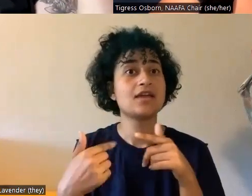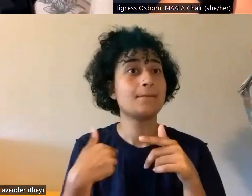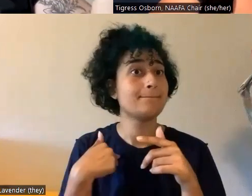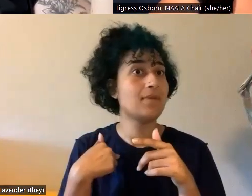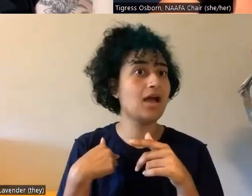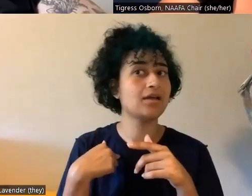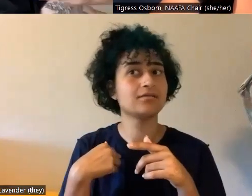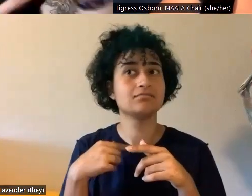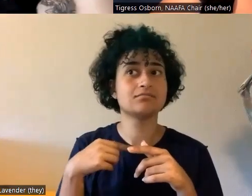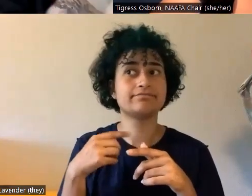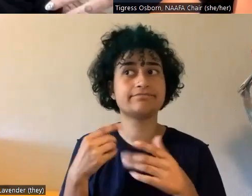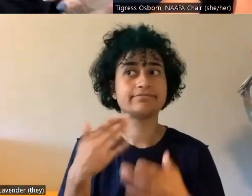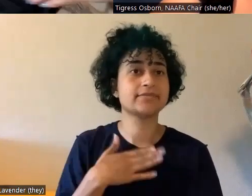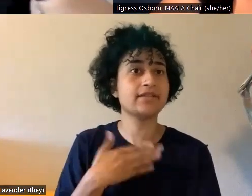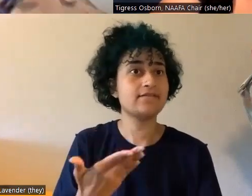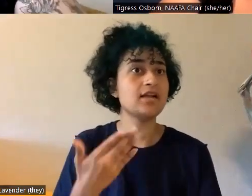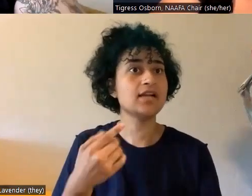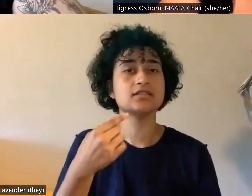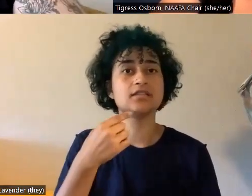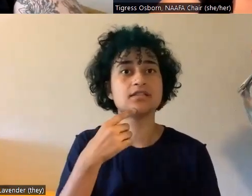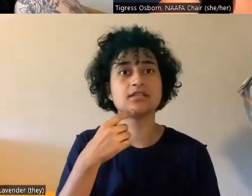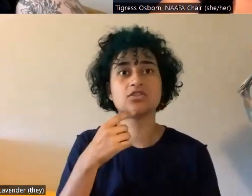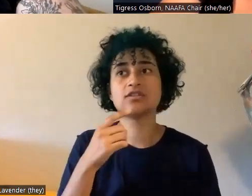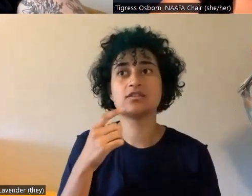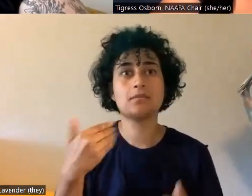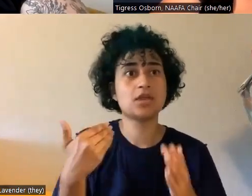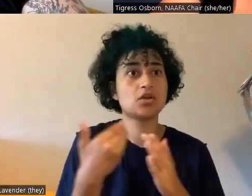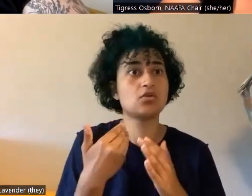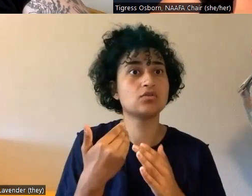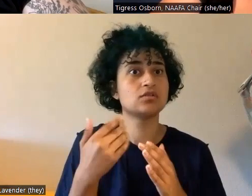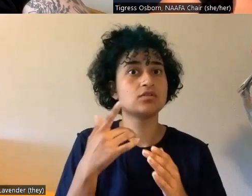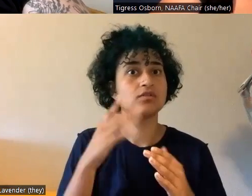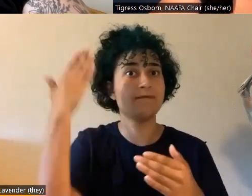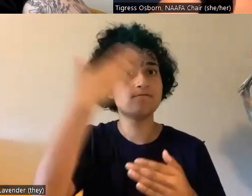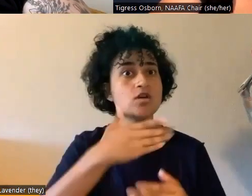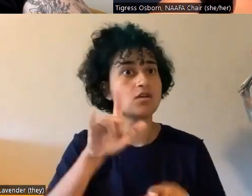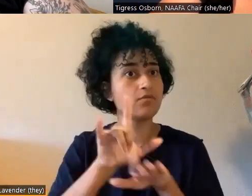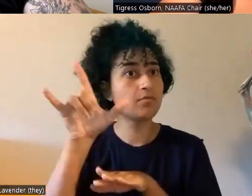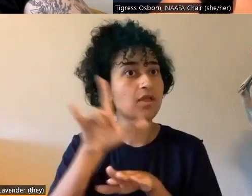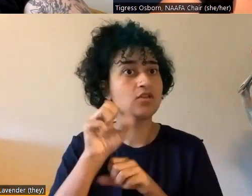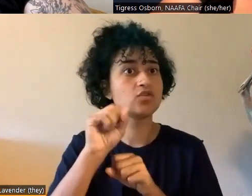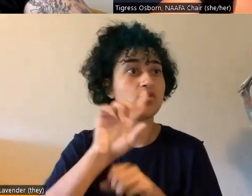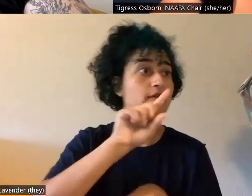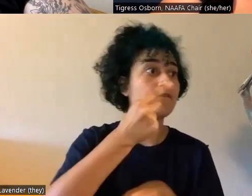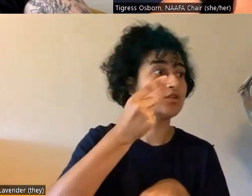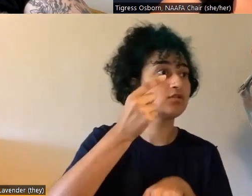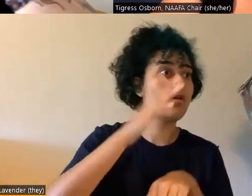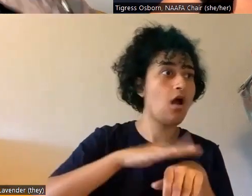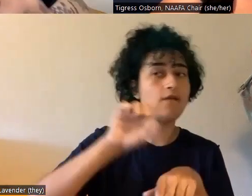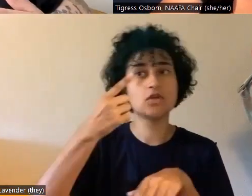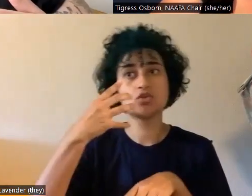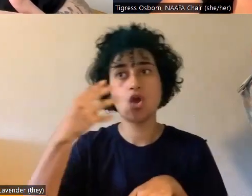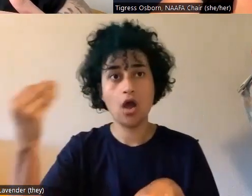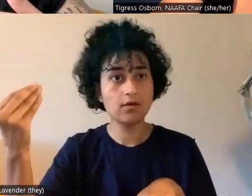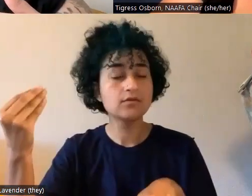can so that you're the first on, you can get comfortable and you're the first off. Um, but even